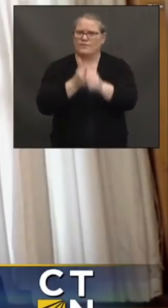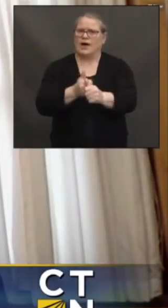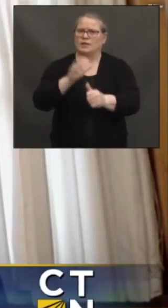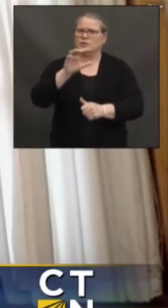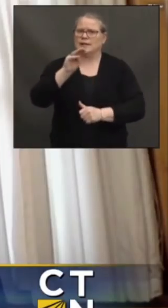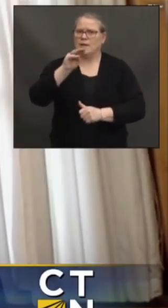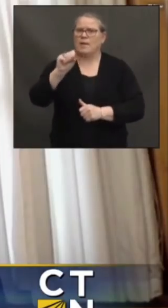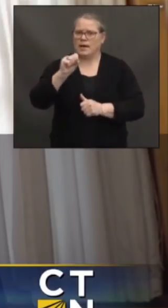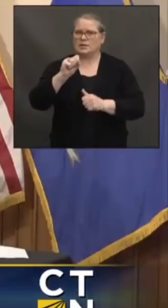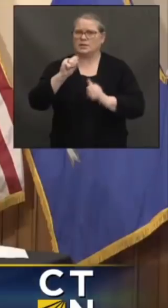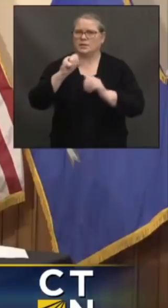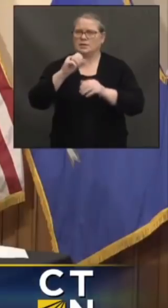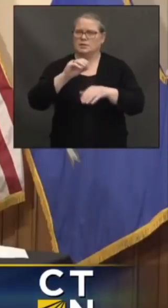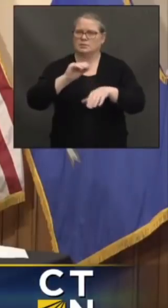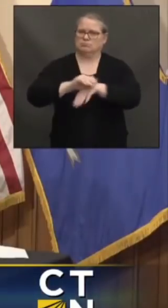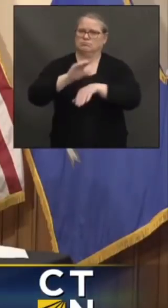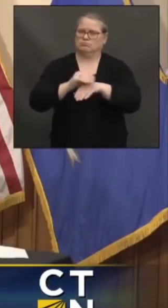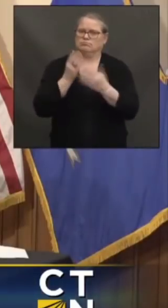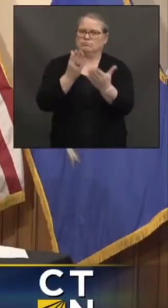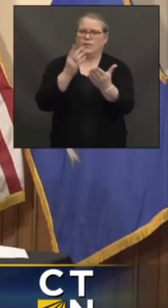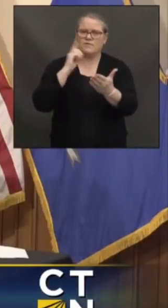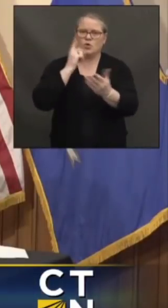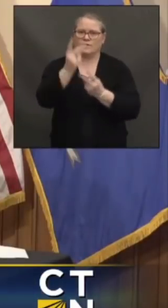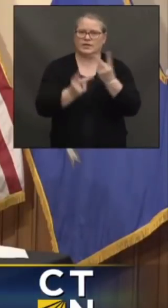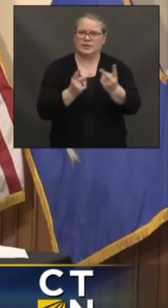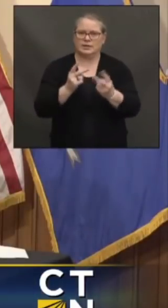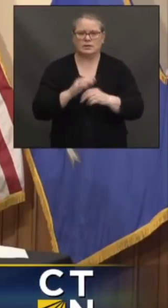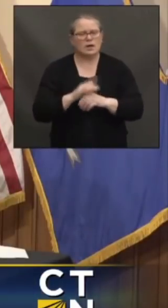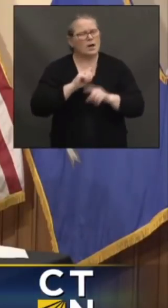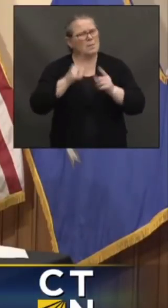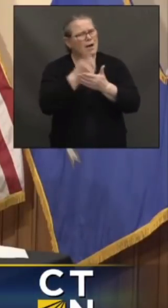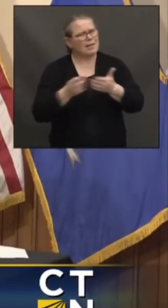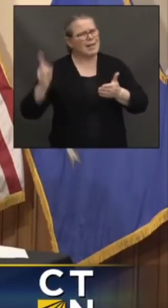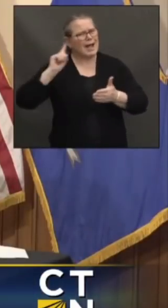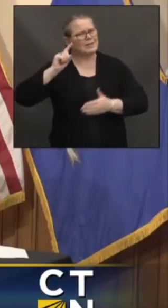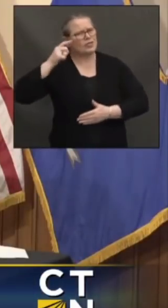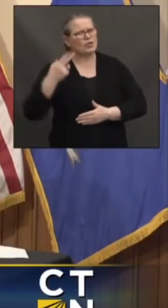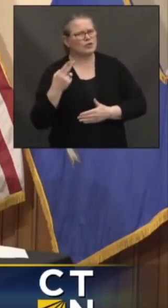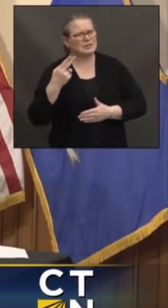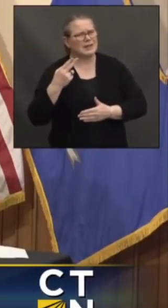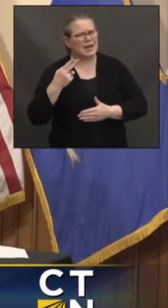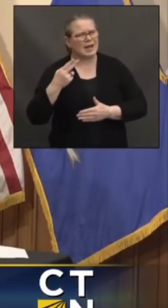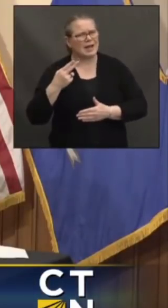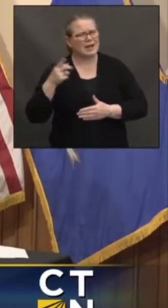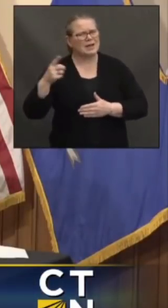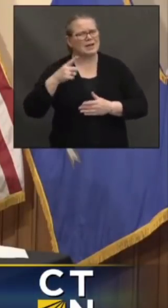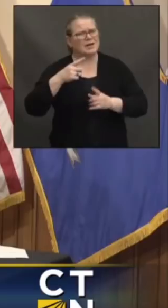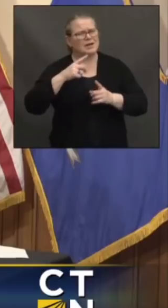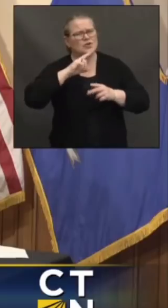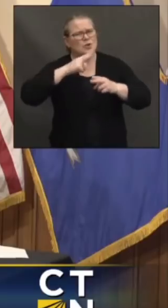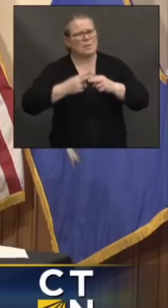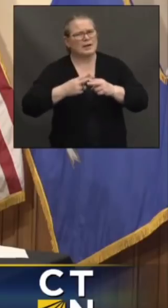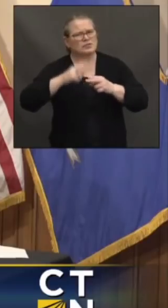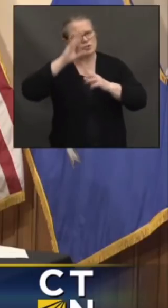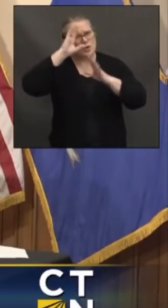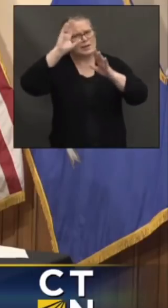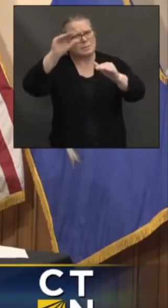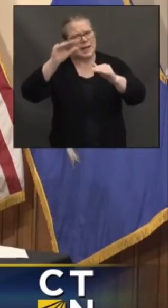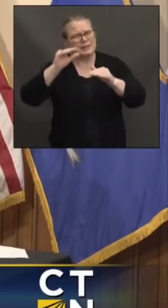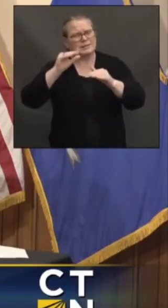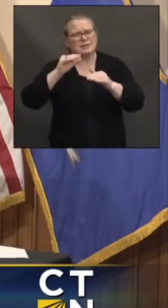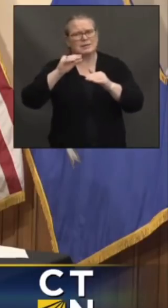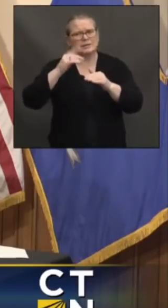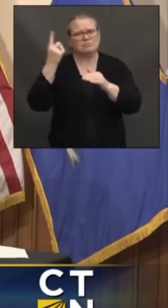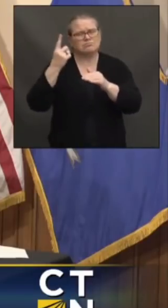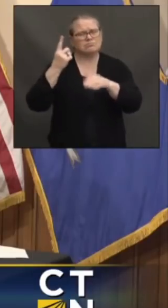for visitation. But last Thursday you said you guys were expecting some sort of guidance on post-vaccination directions.